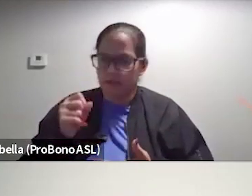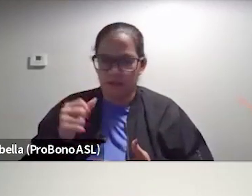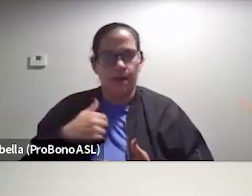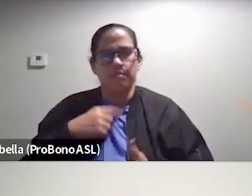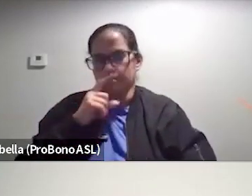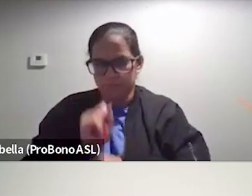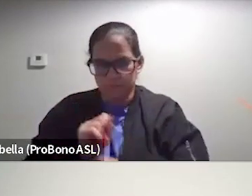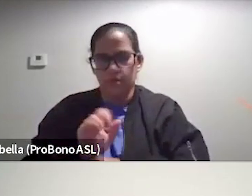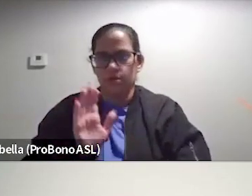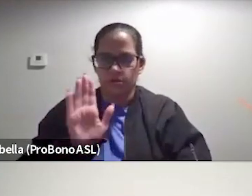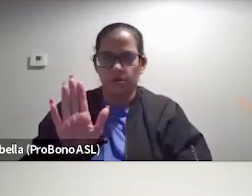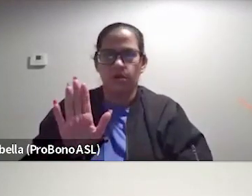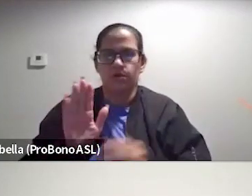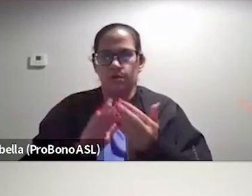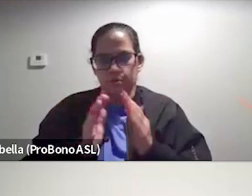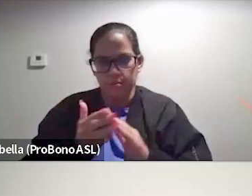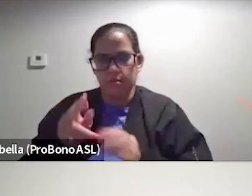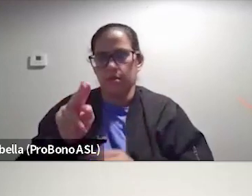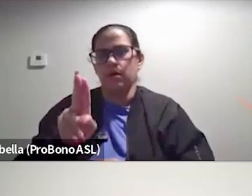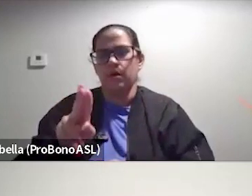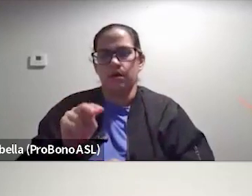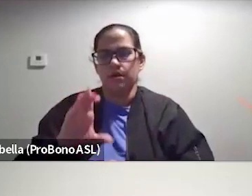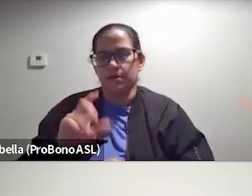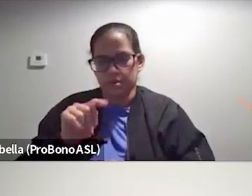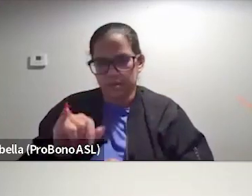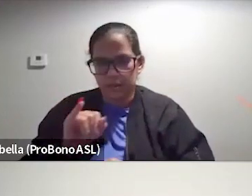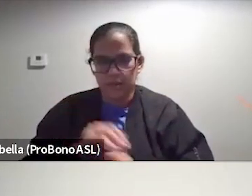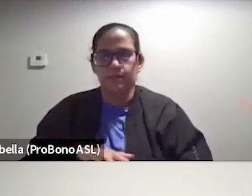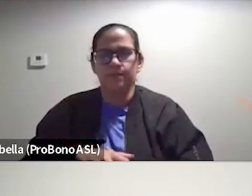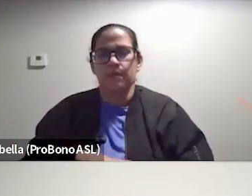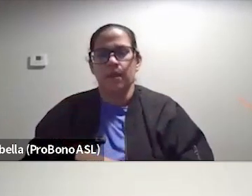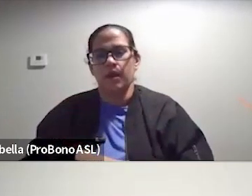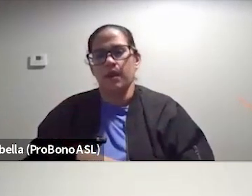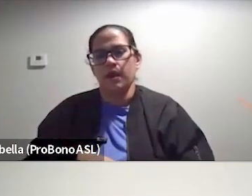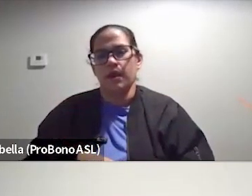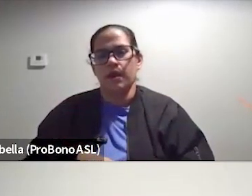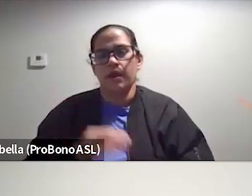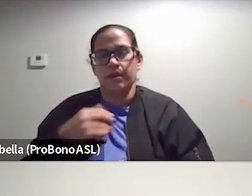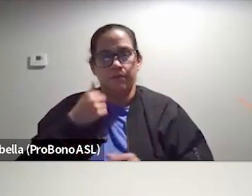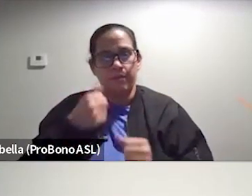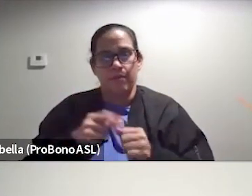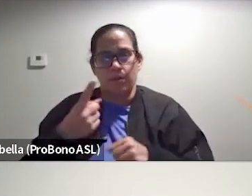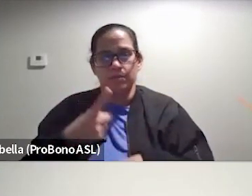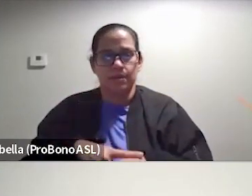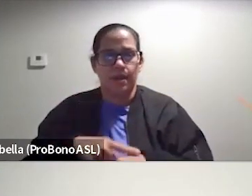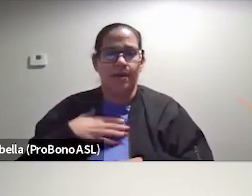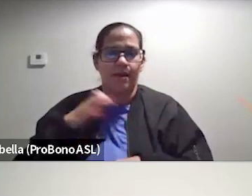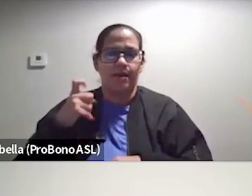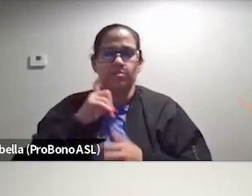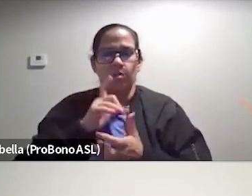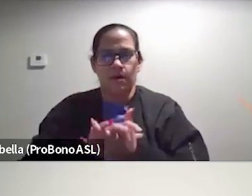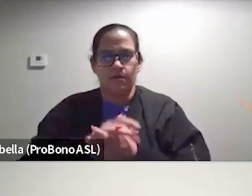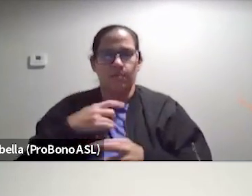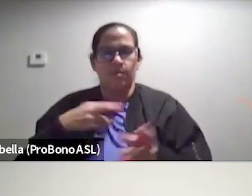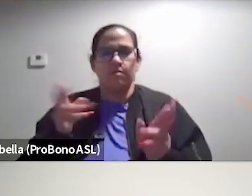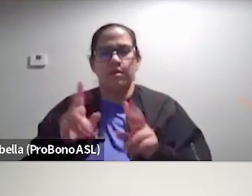absolutely your community auntie. Um, and I remember one time when my ex-wife, were getting, we were getting